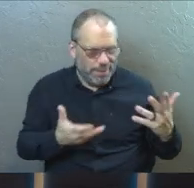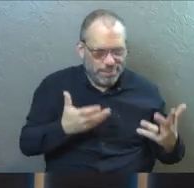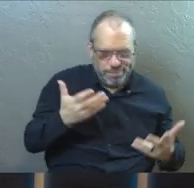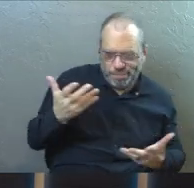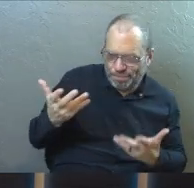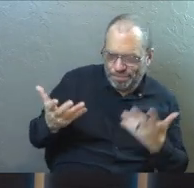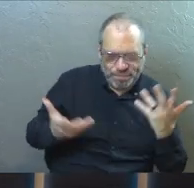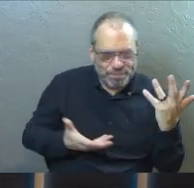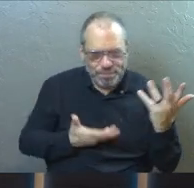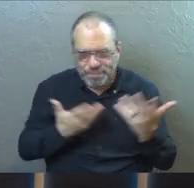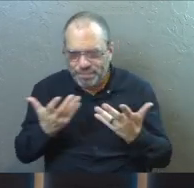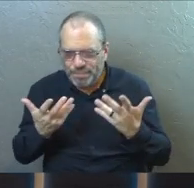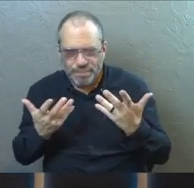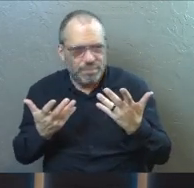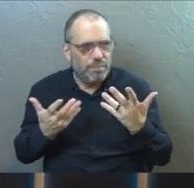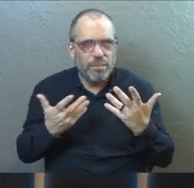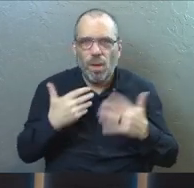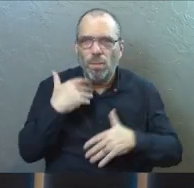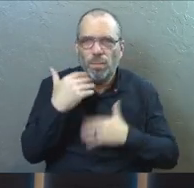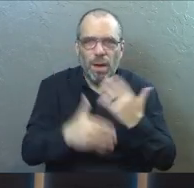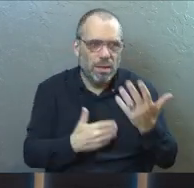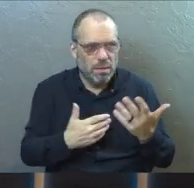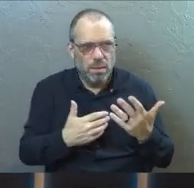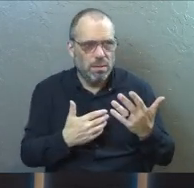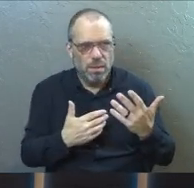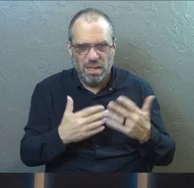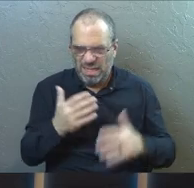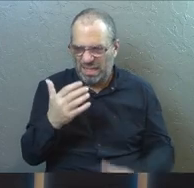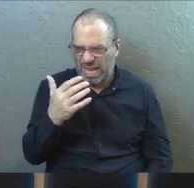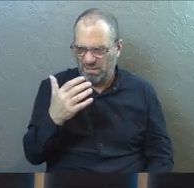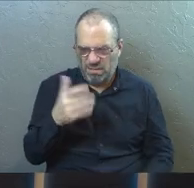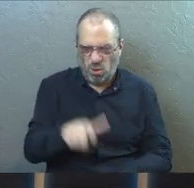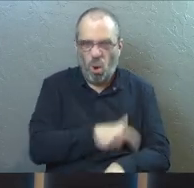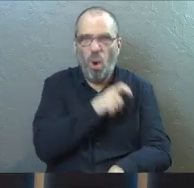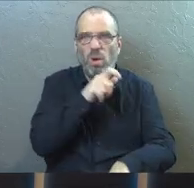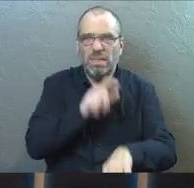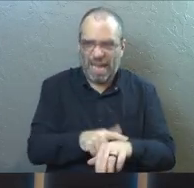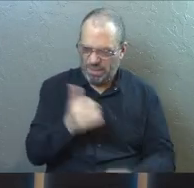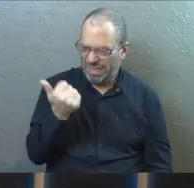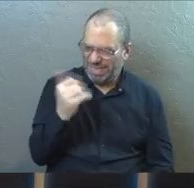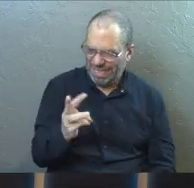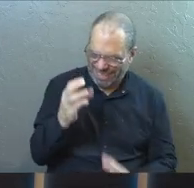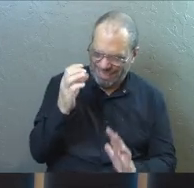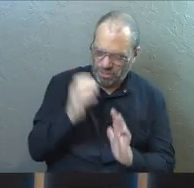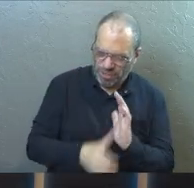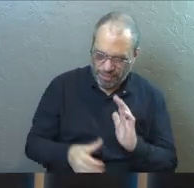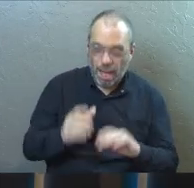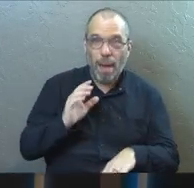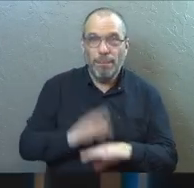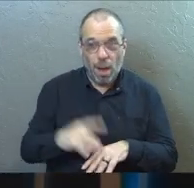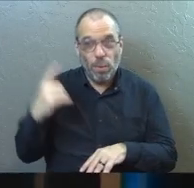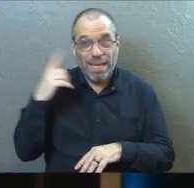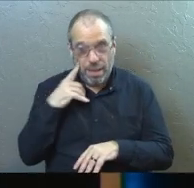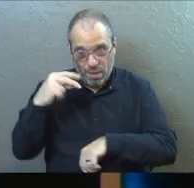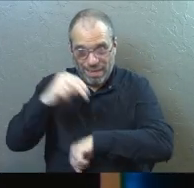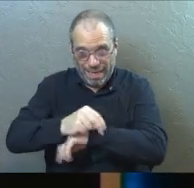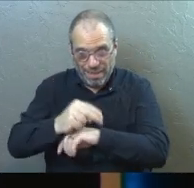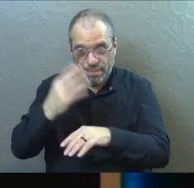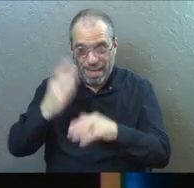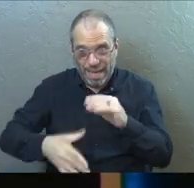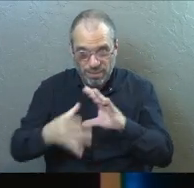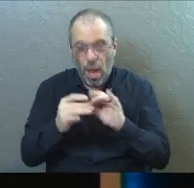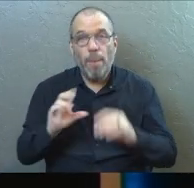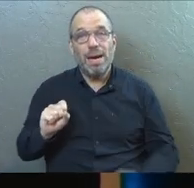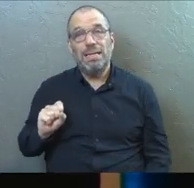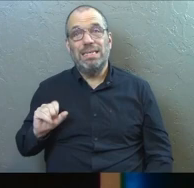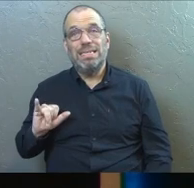relatively invisible process for that 16 chapters long. And I love that we get the end of his story. We don't